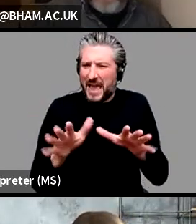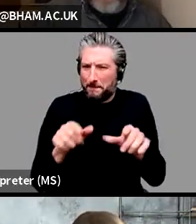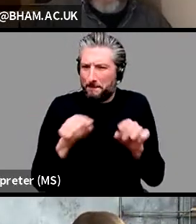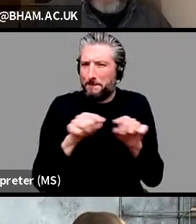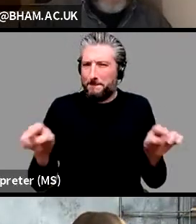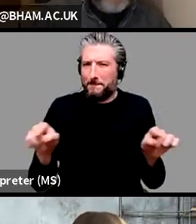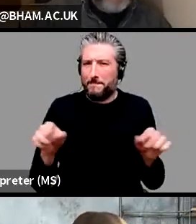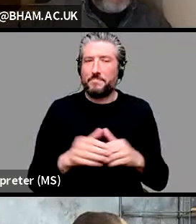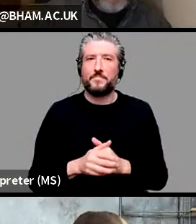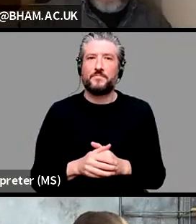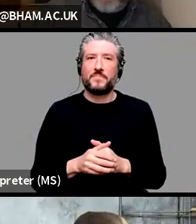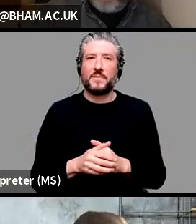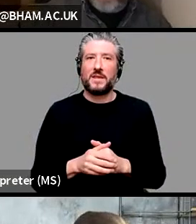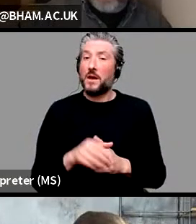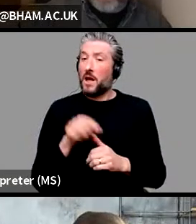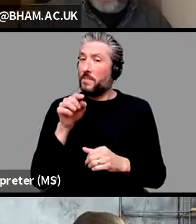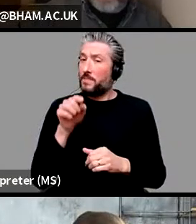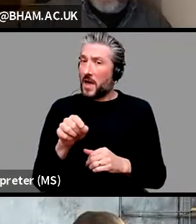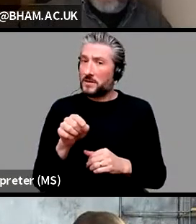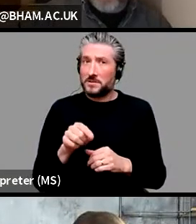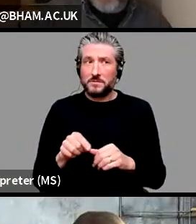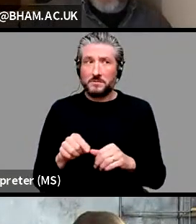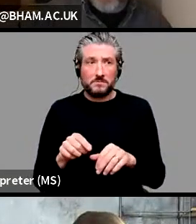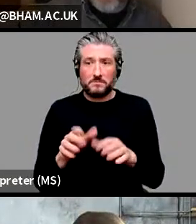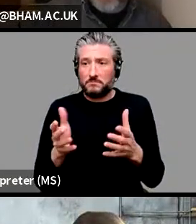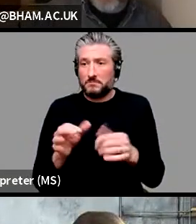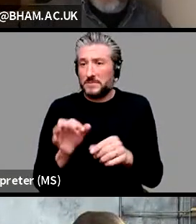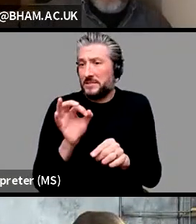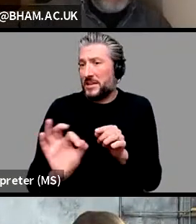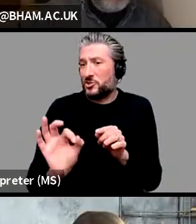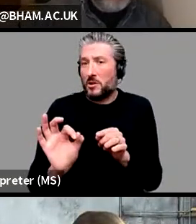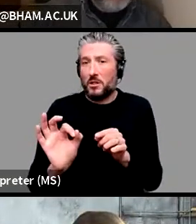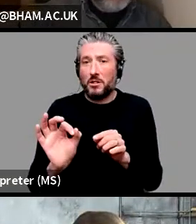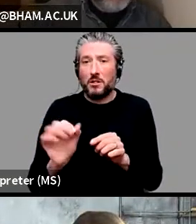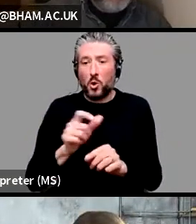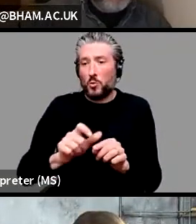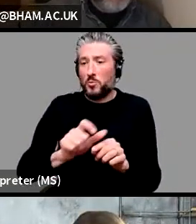and that's a special kind of community because it's fairly isolated. And so, you know,